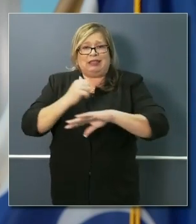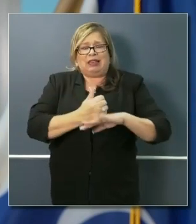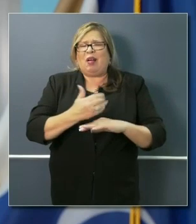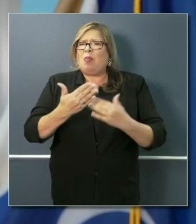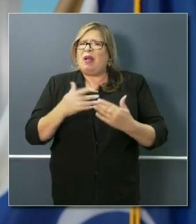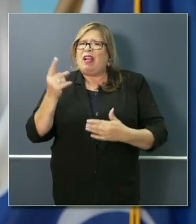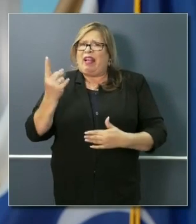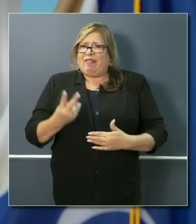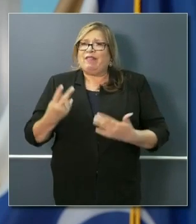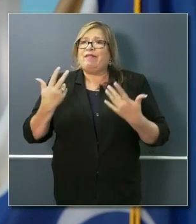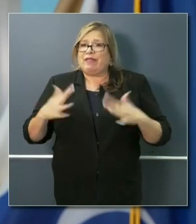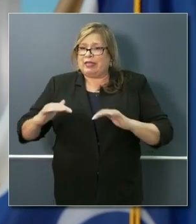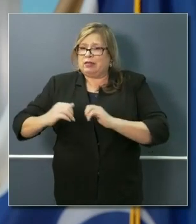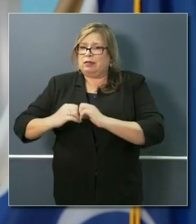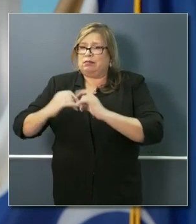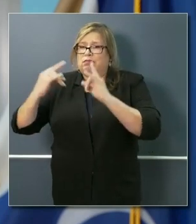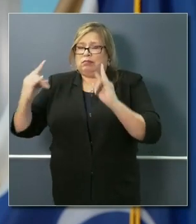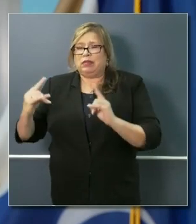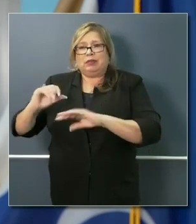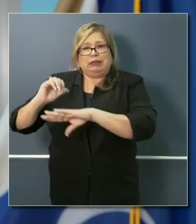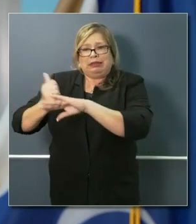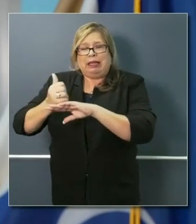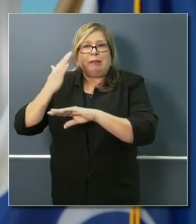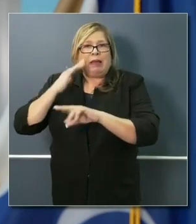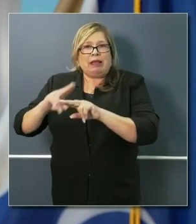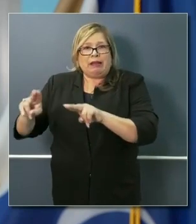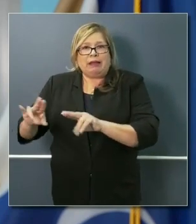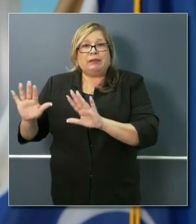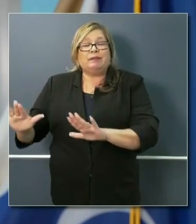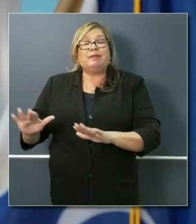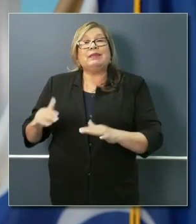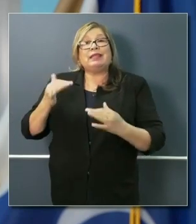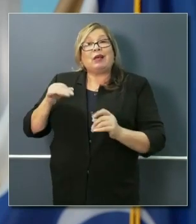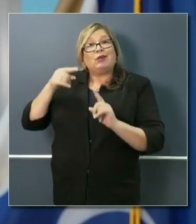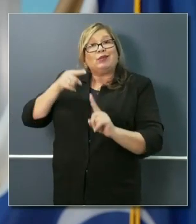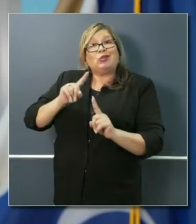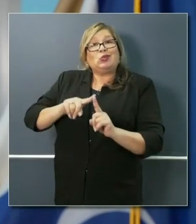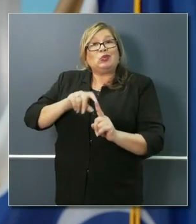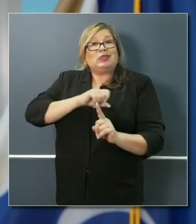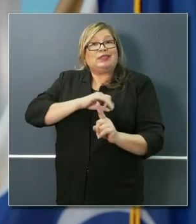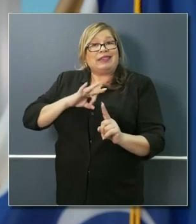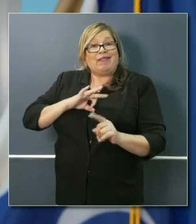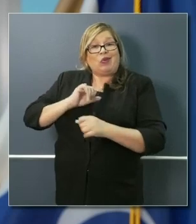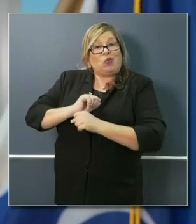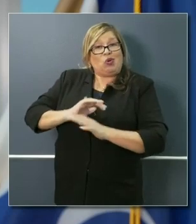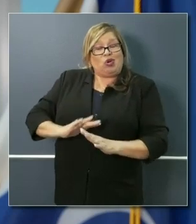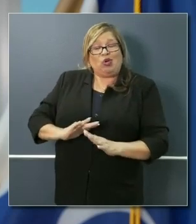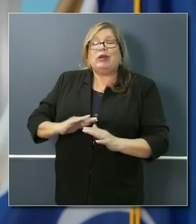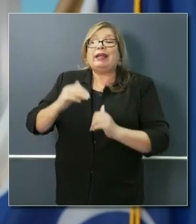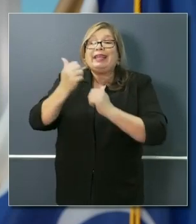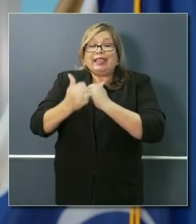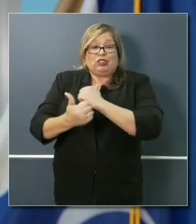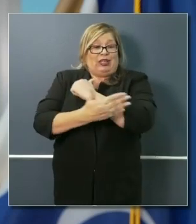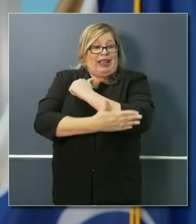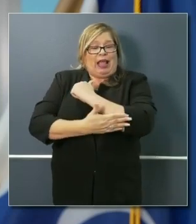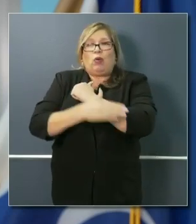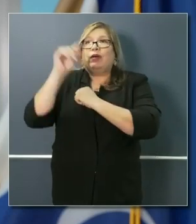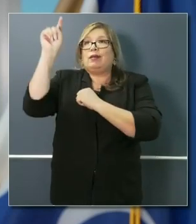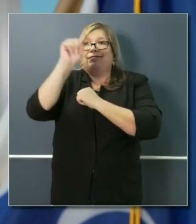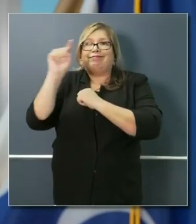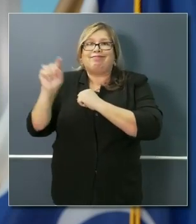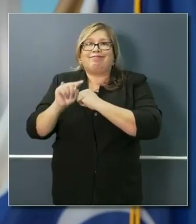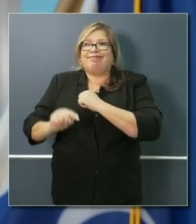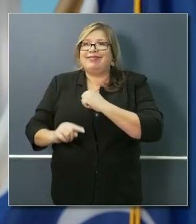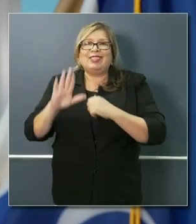that have been set up. And as it relates to staffing, in each and every county, staffing works differently.